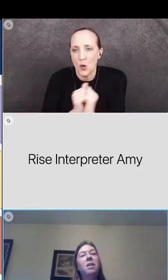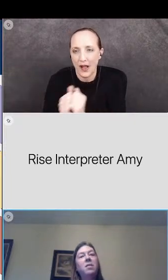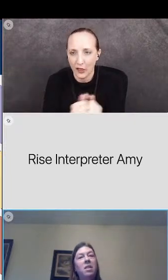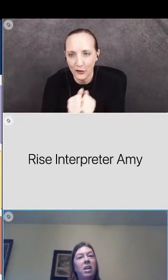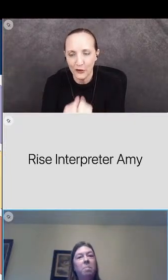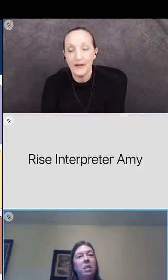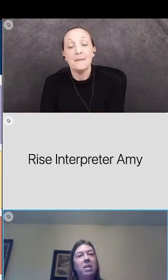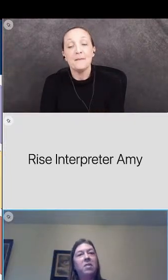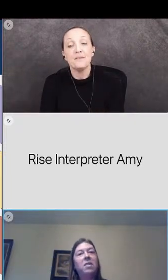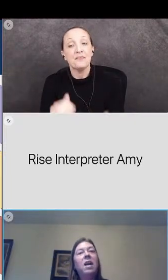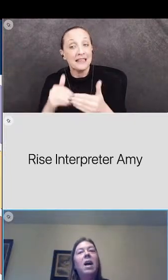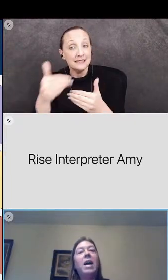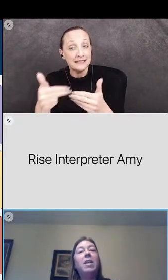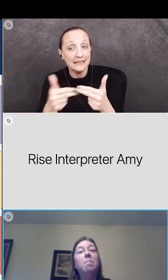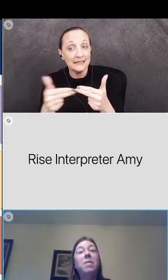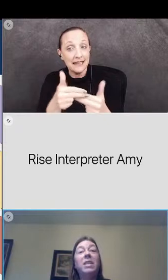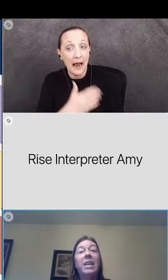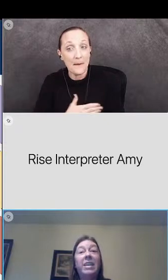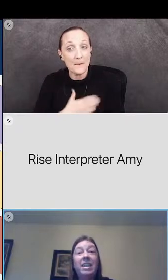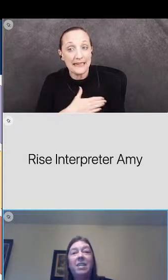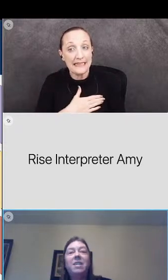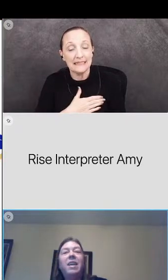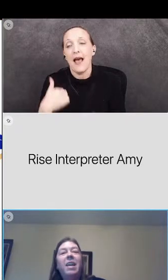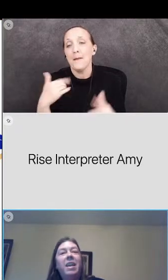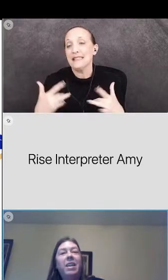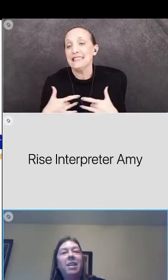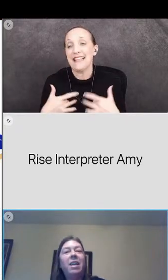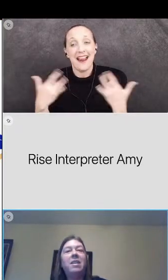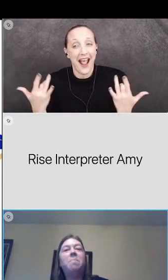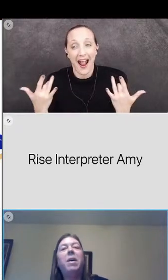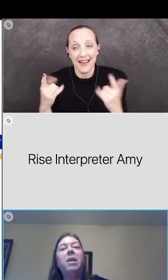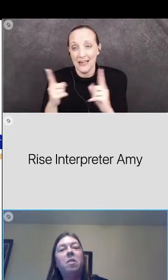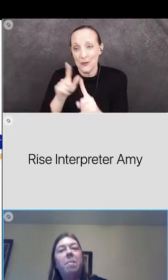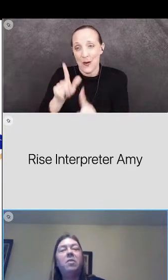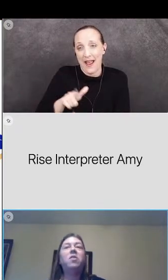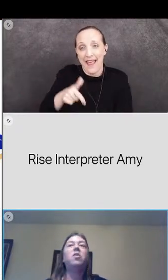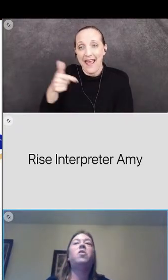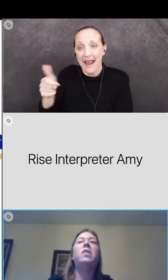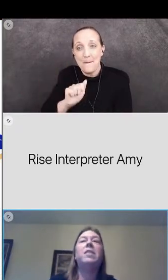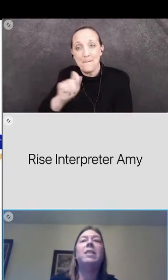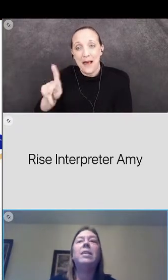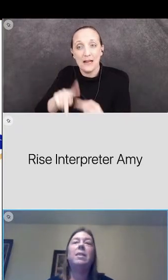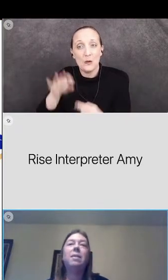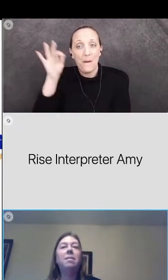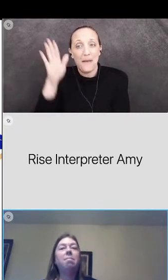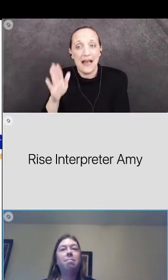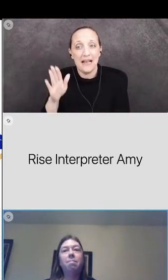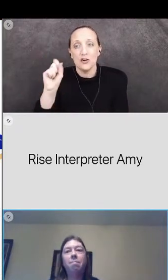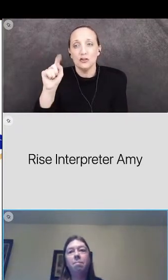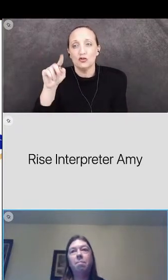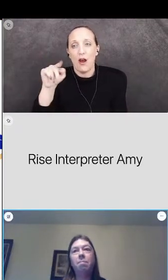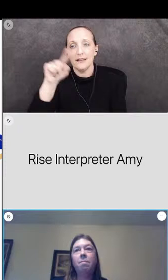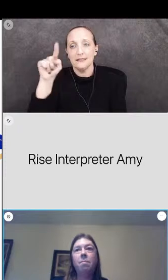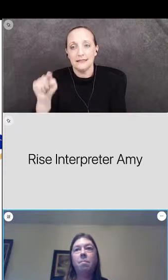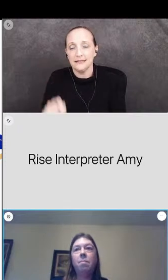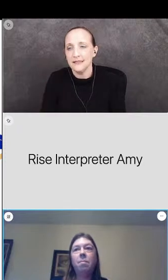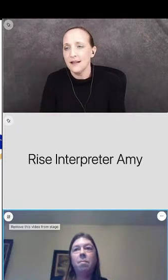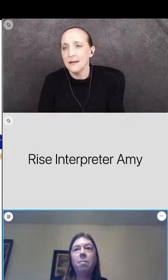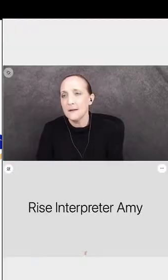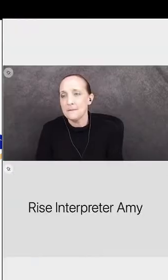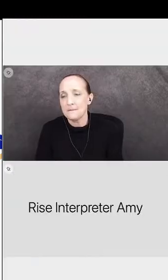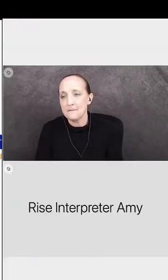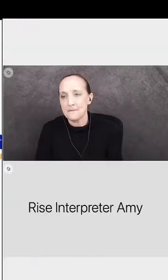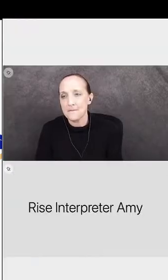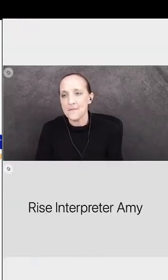next slide please i am delighted to hang hand it back to pastor struts well uh